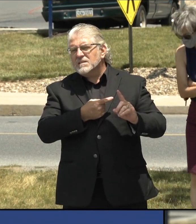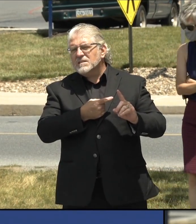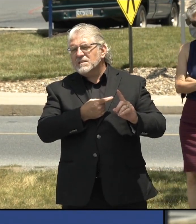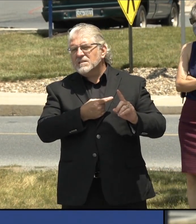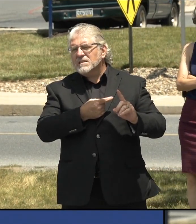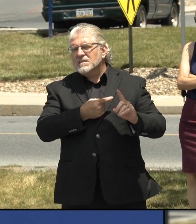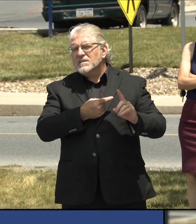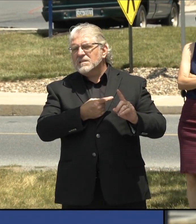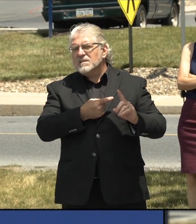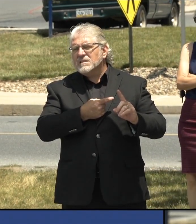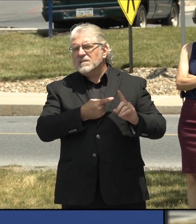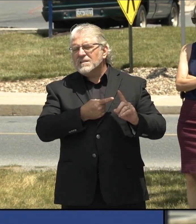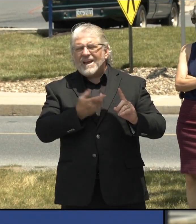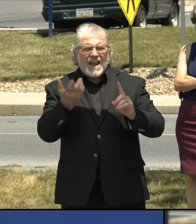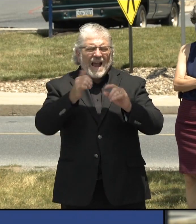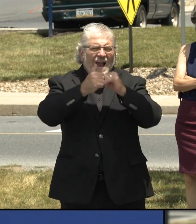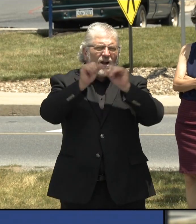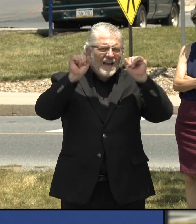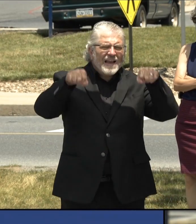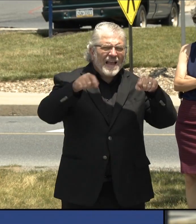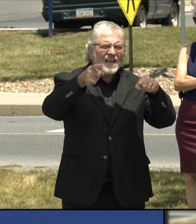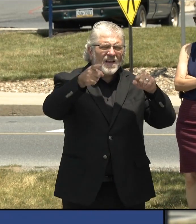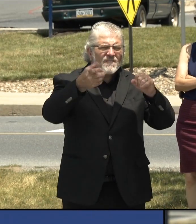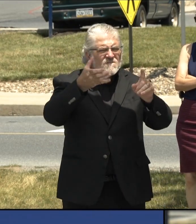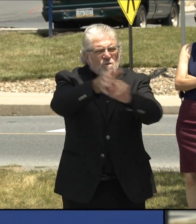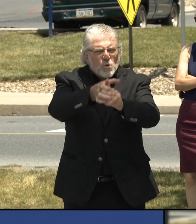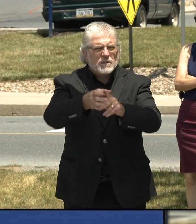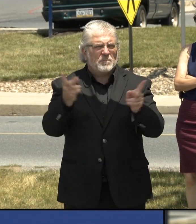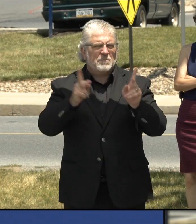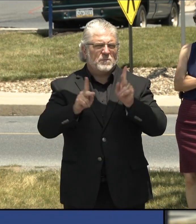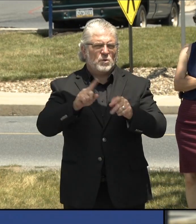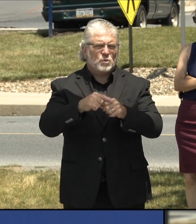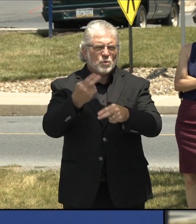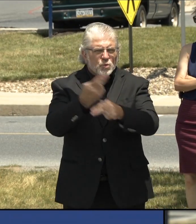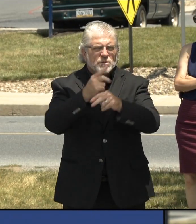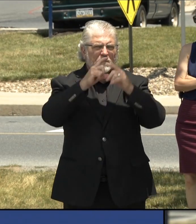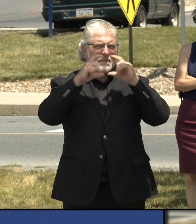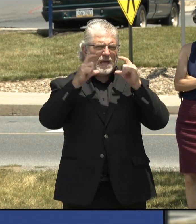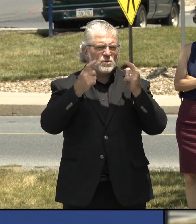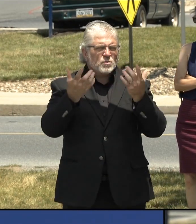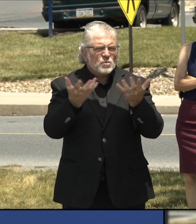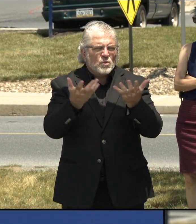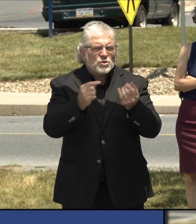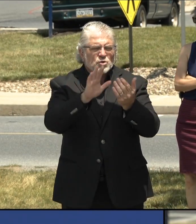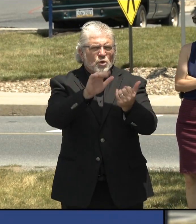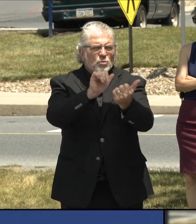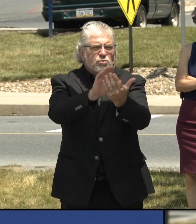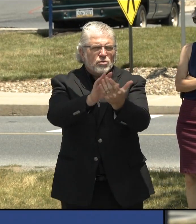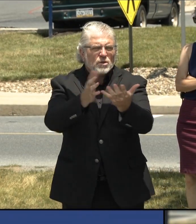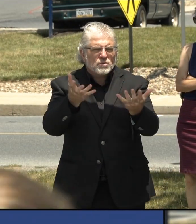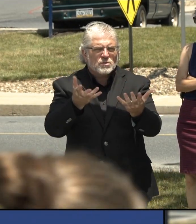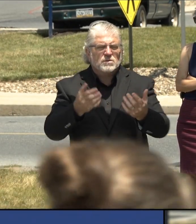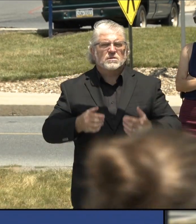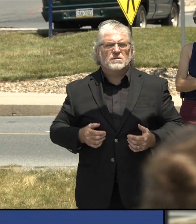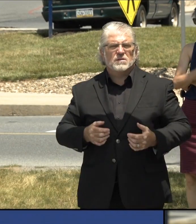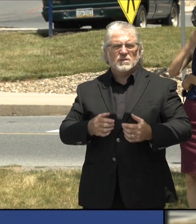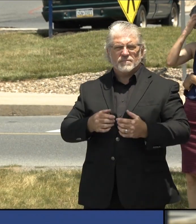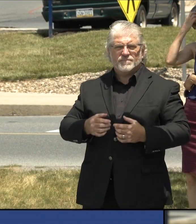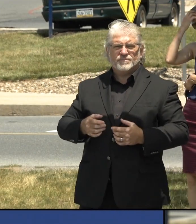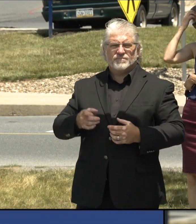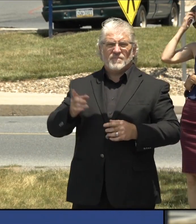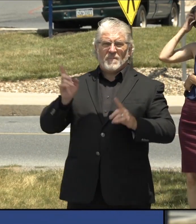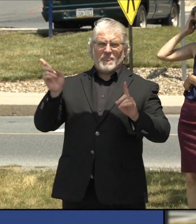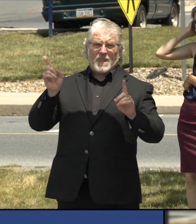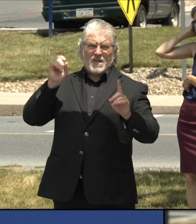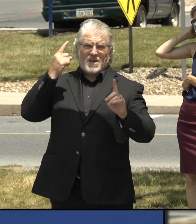there's been much too great a focus on what's the enforcement mechanism and not enough on what's in my self interest. You know, we